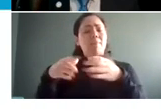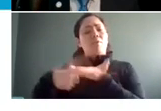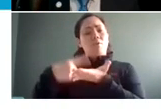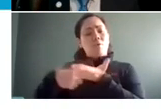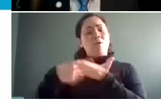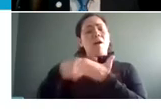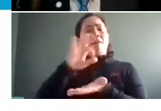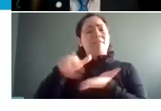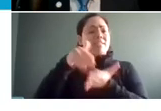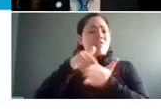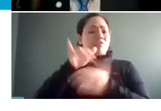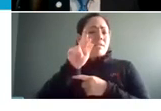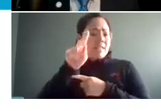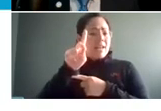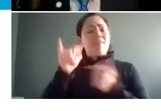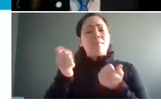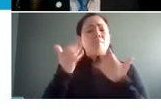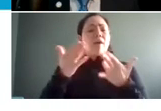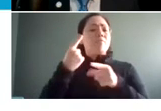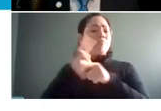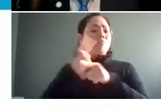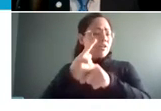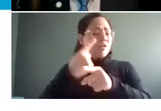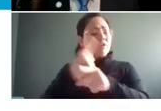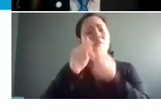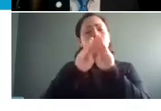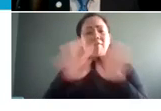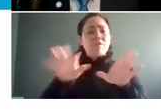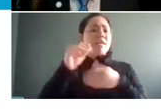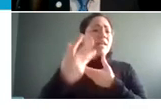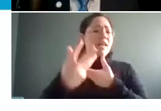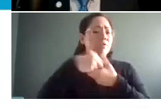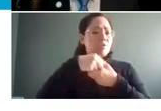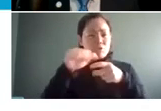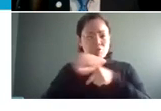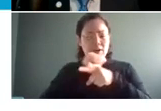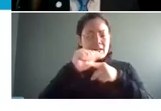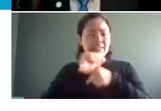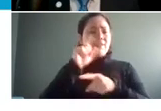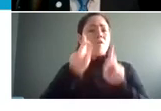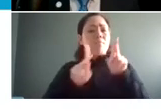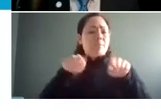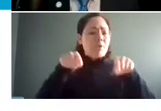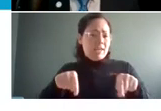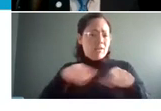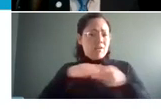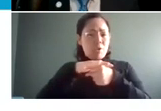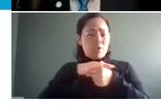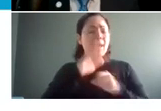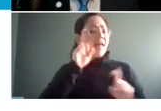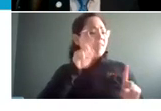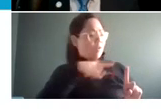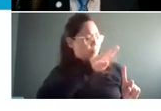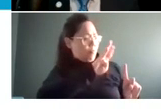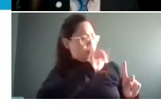which provides regular diversity and inclusion training for folks here locally brian was actually a